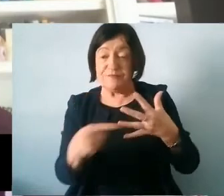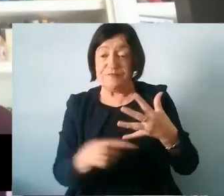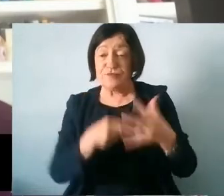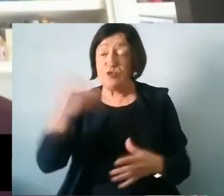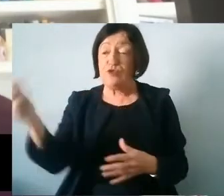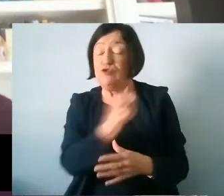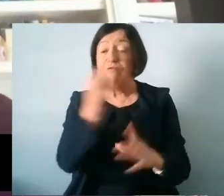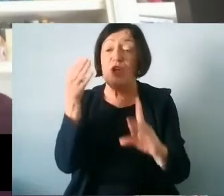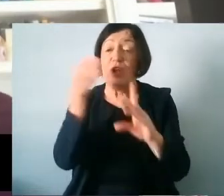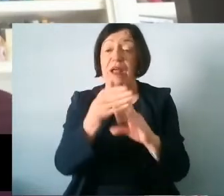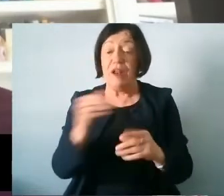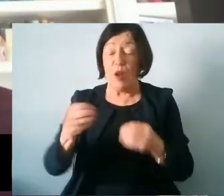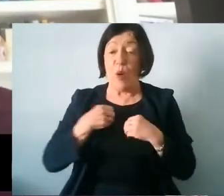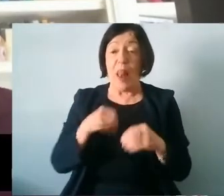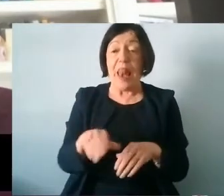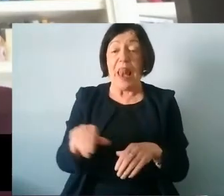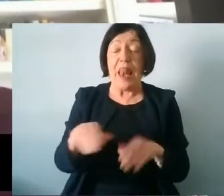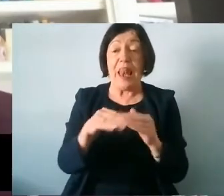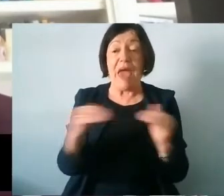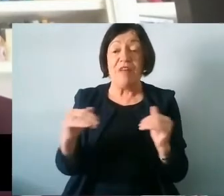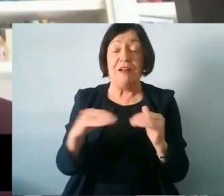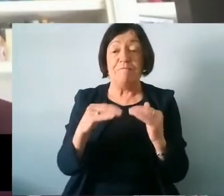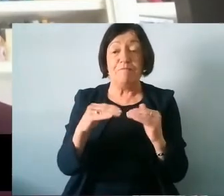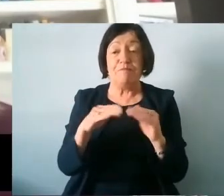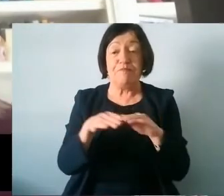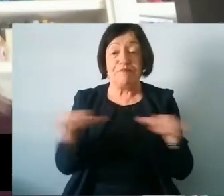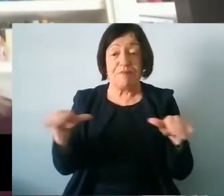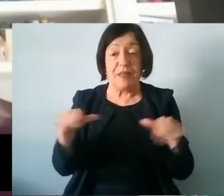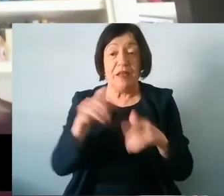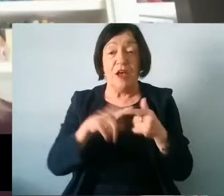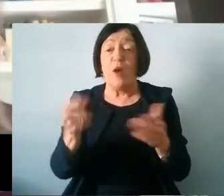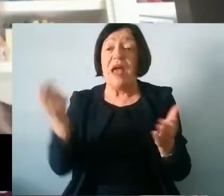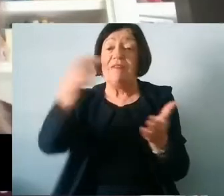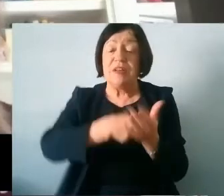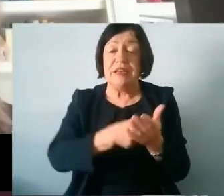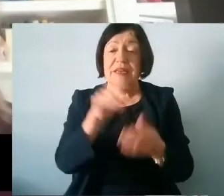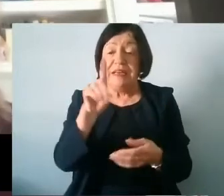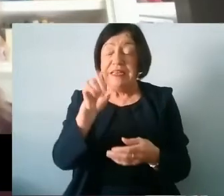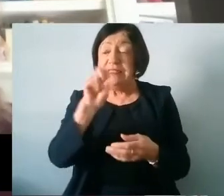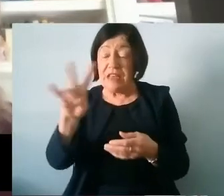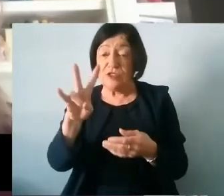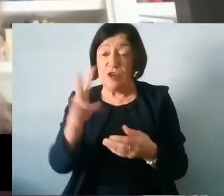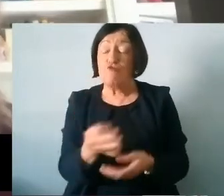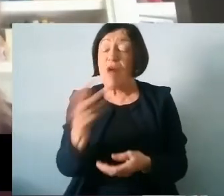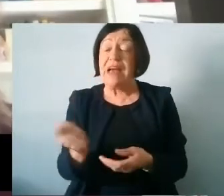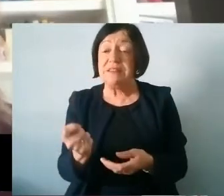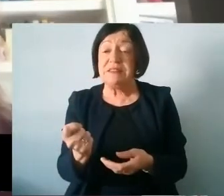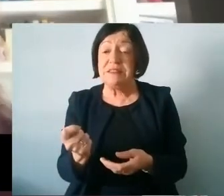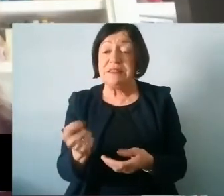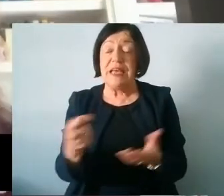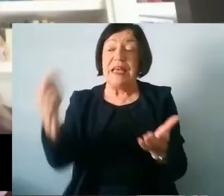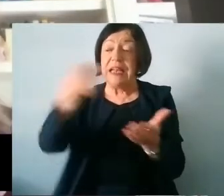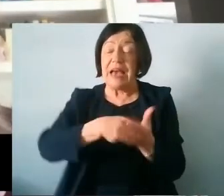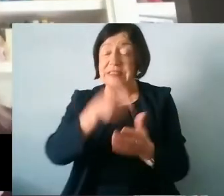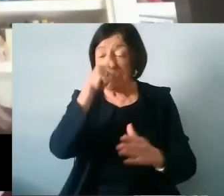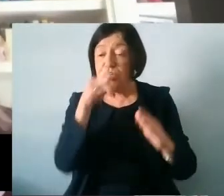at a local level. We are provided with additional DESH grants. Enhanced teacher